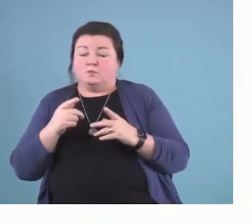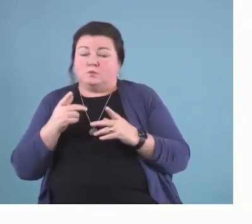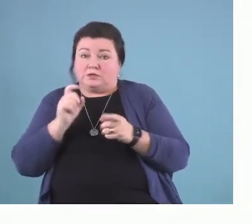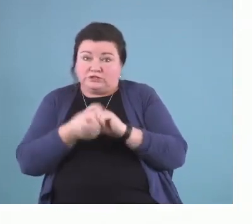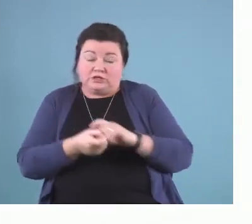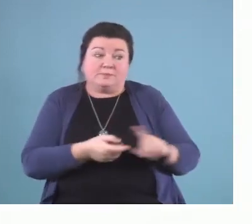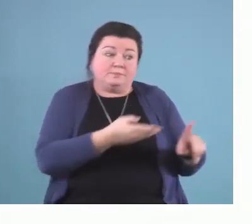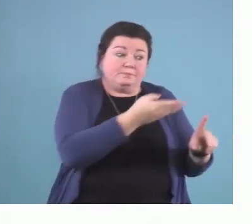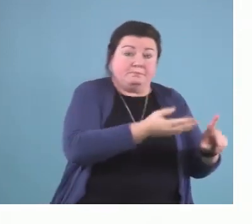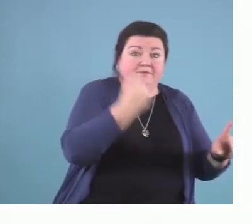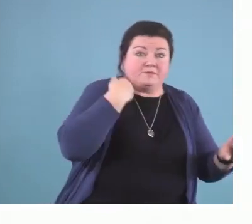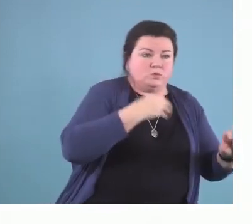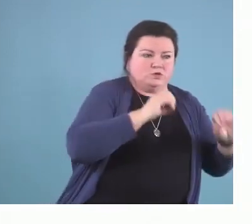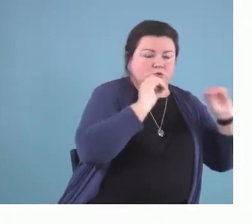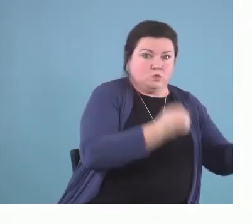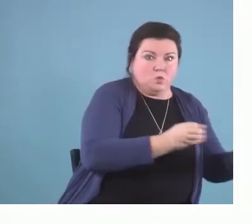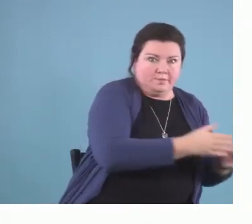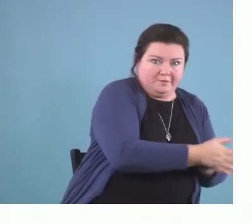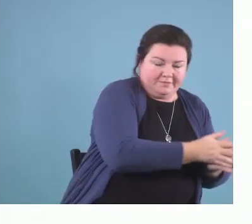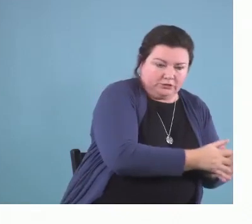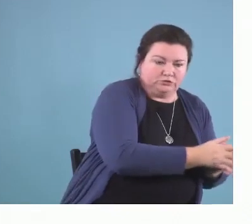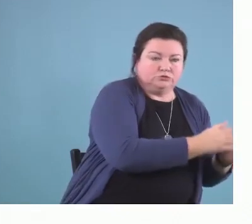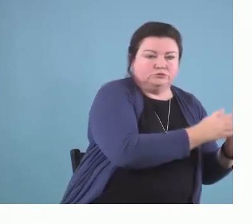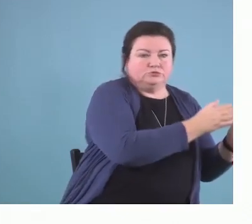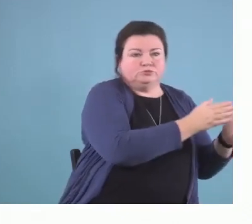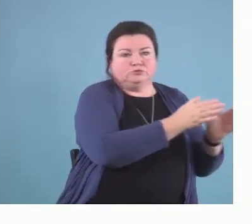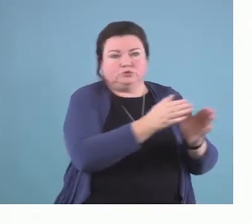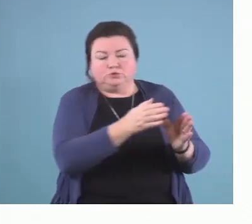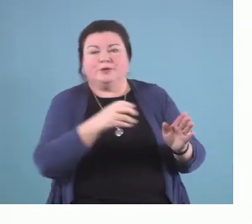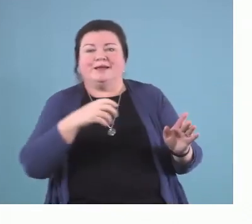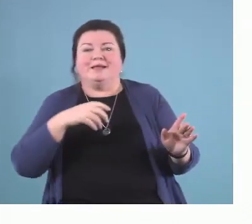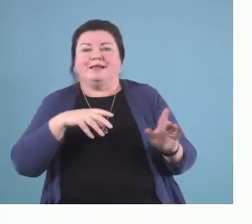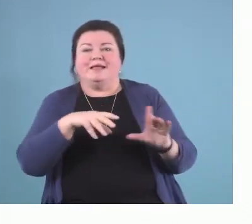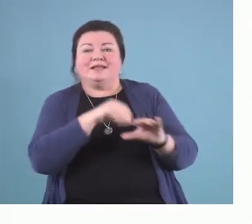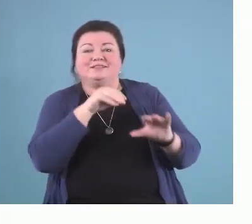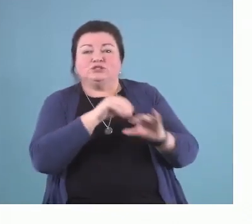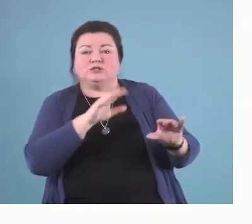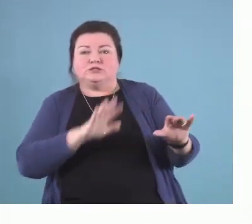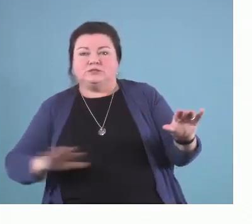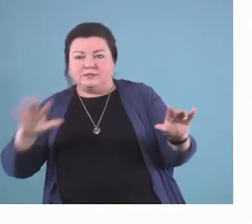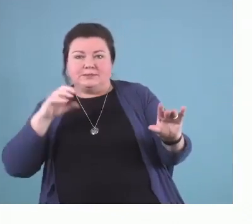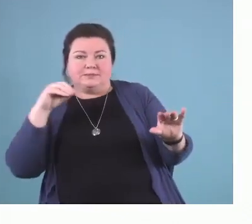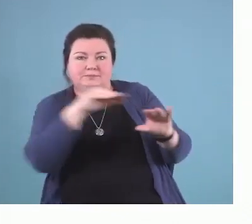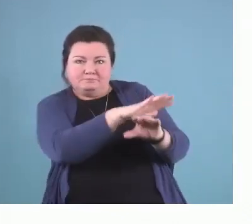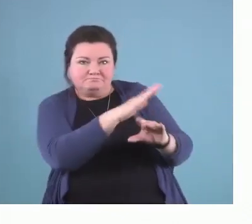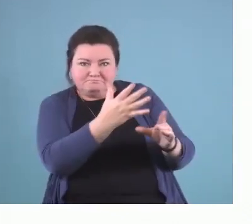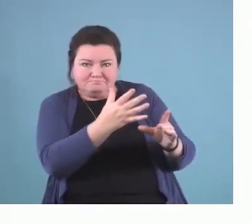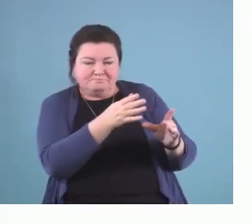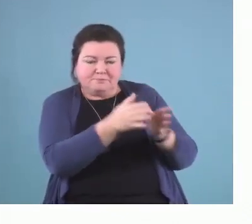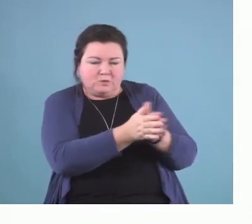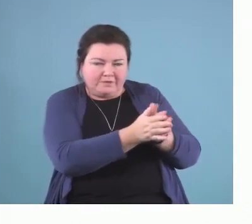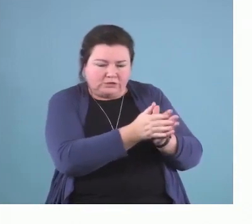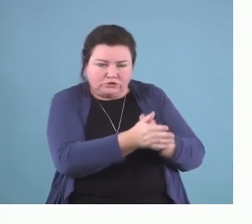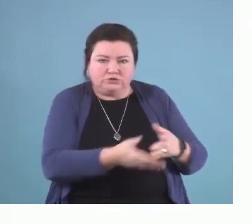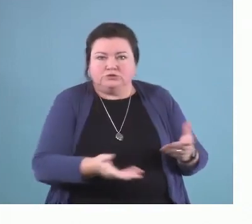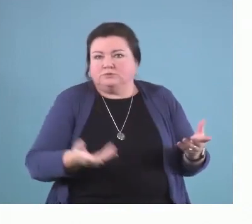to externally motivated. So, they've got some motivation, it might be some external kind of